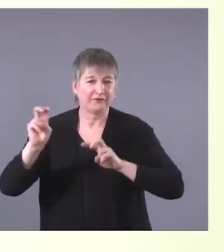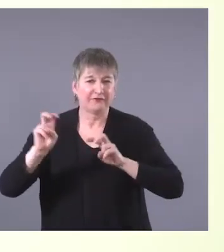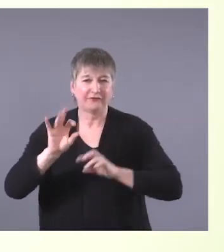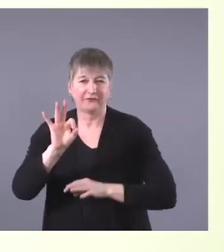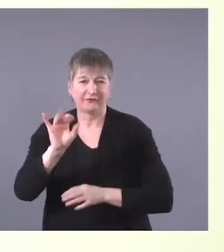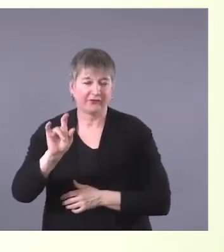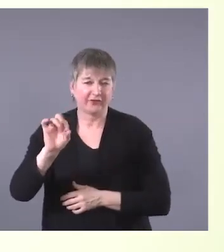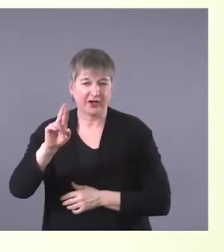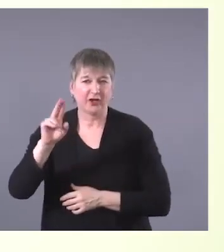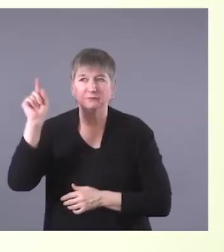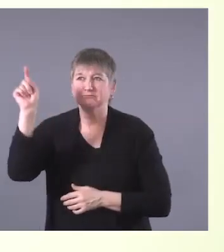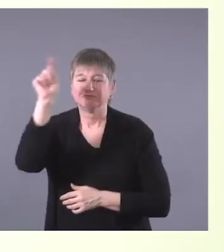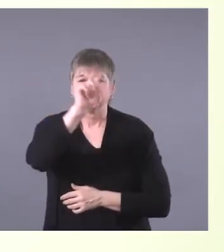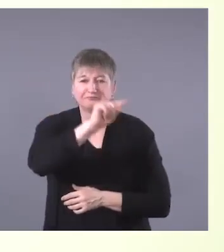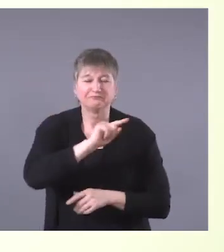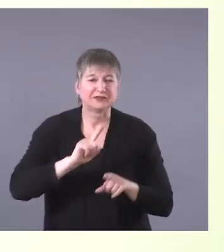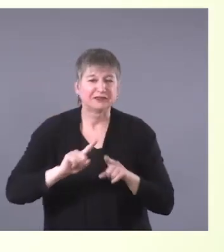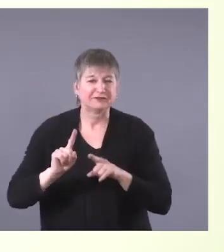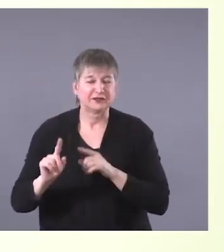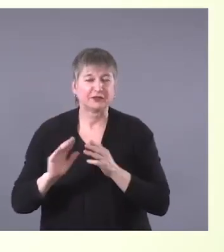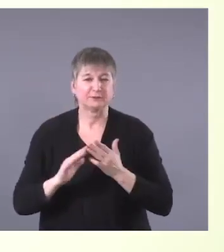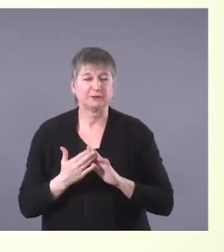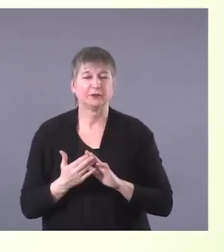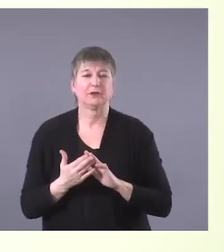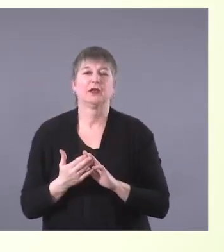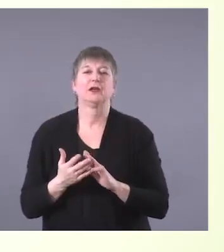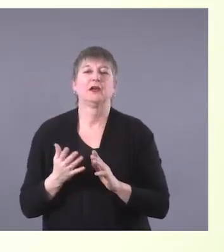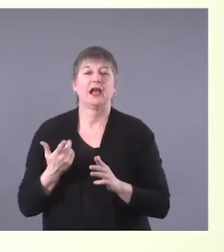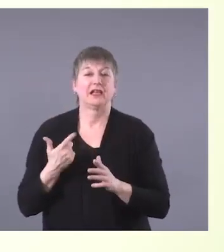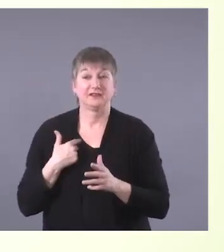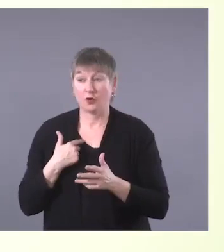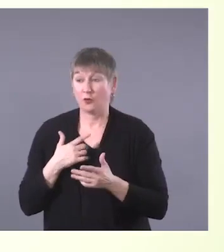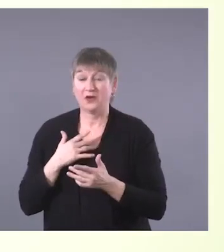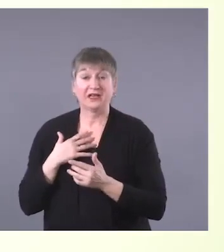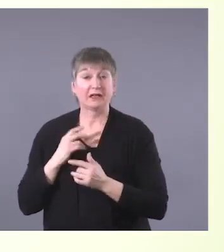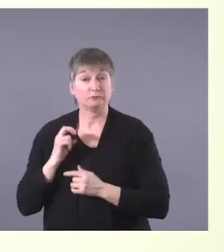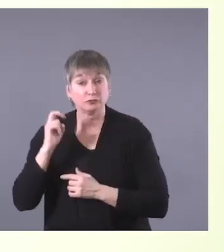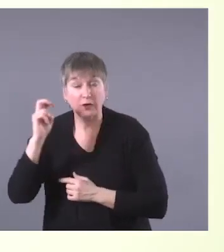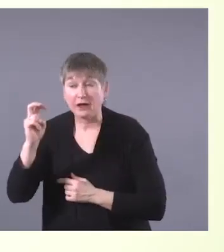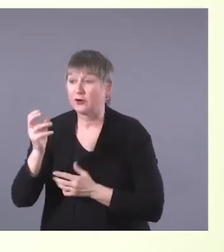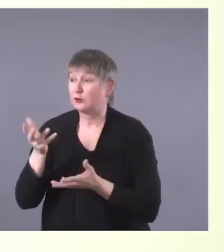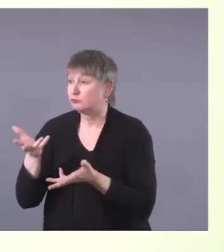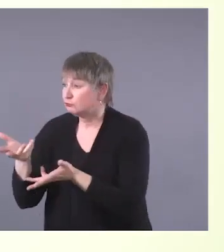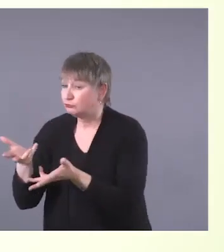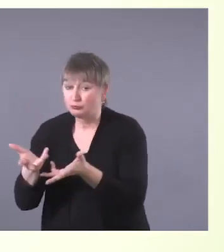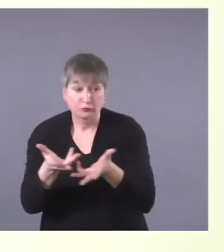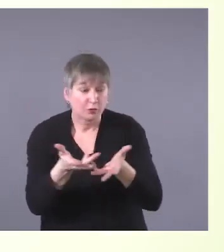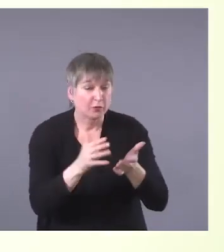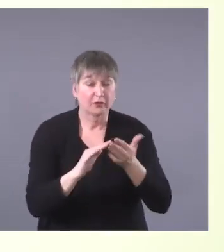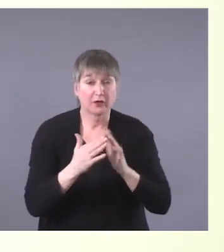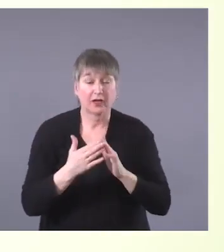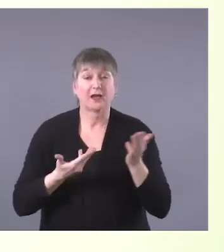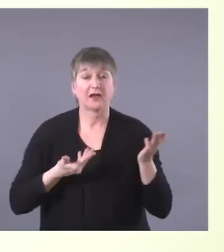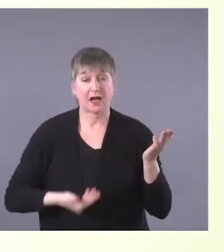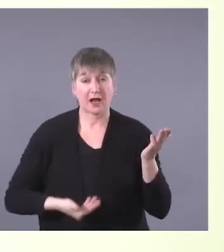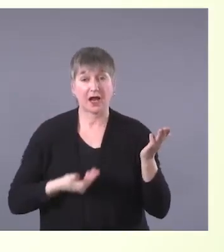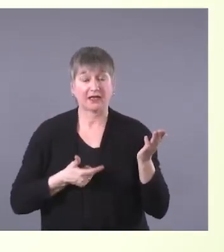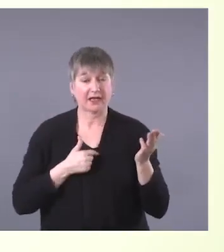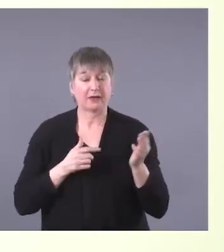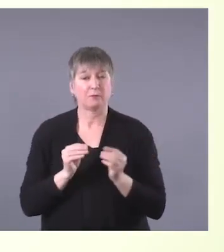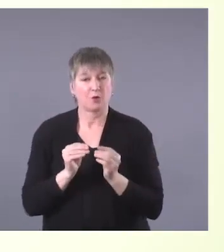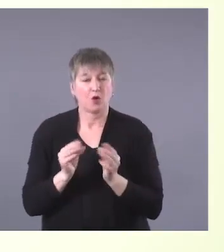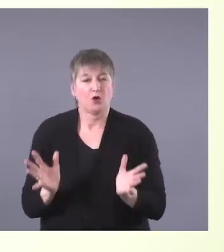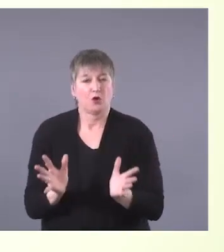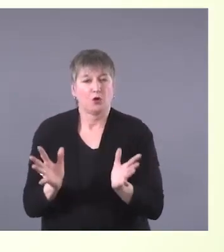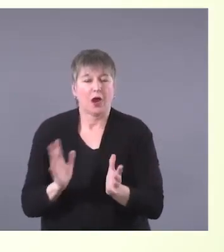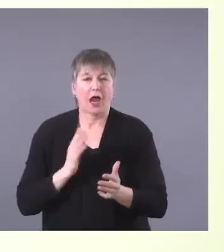we can engage with the community members and I myself particularly can promote the Owasisuk